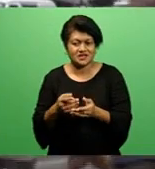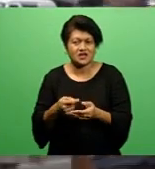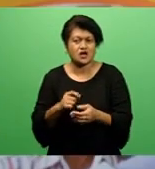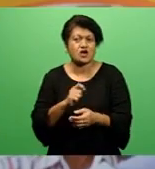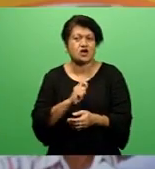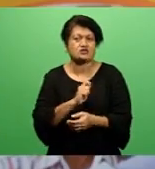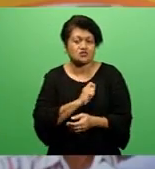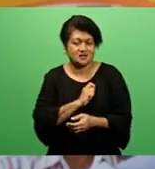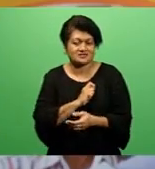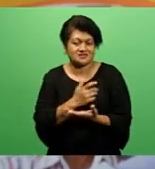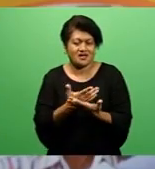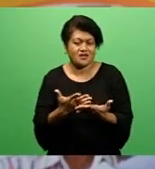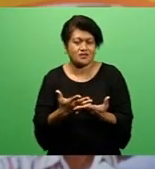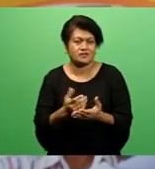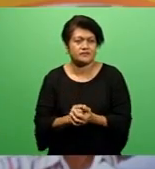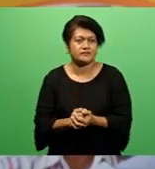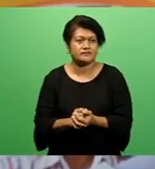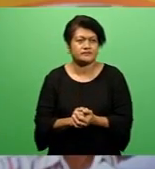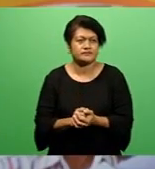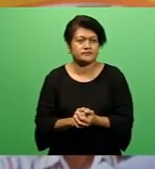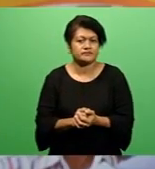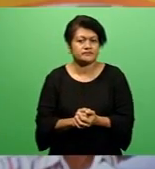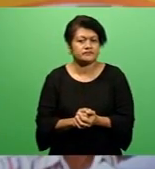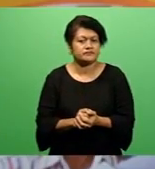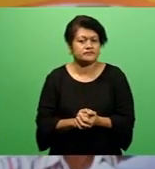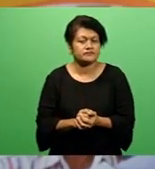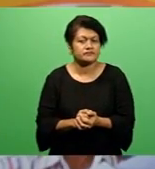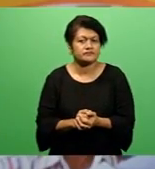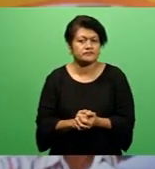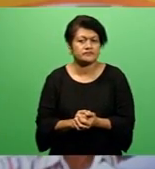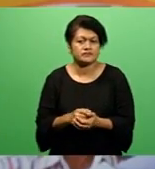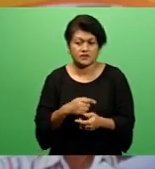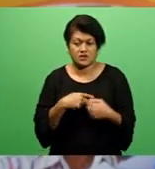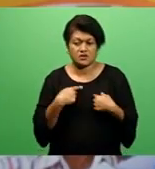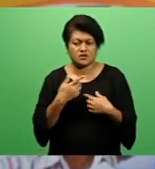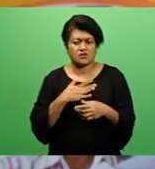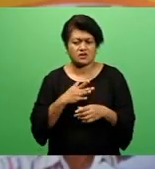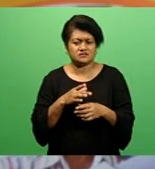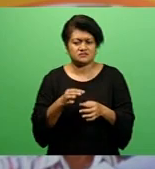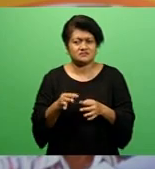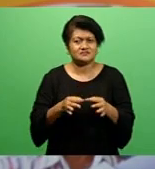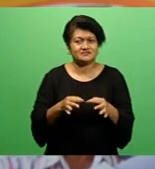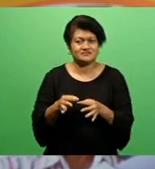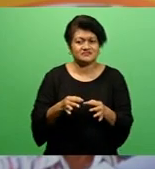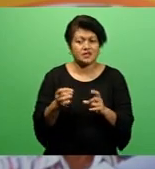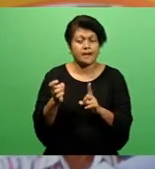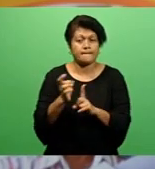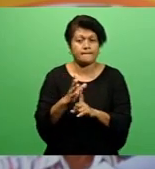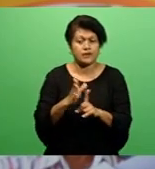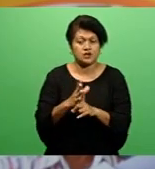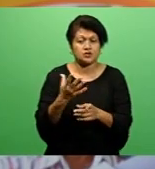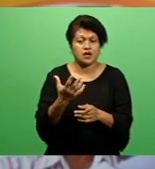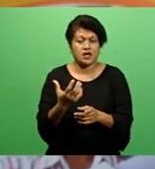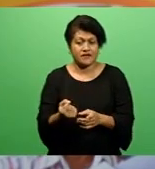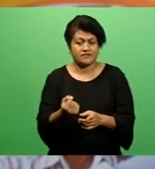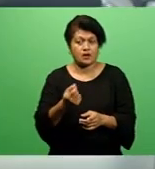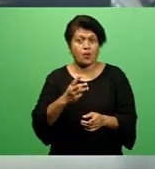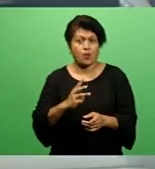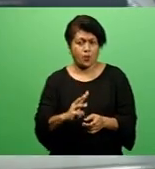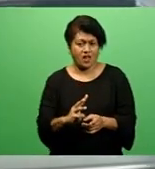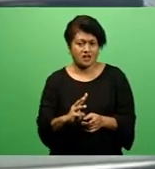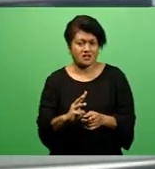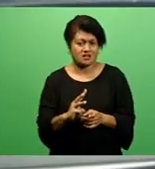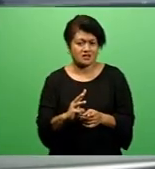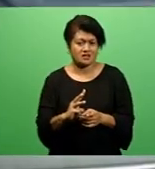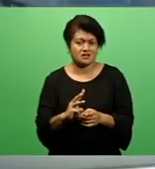So we encourage the public regarding our estate planning, the importance of having a will and